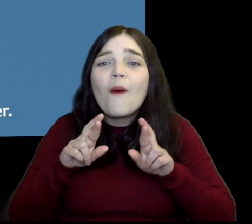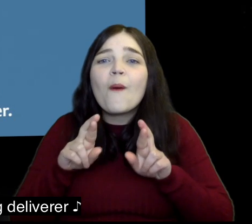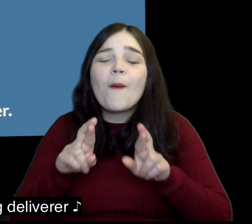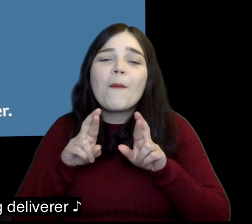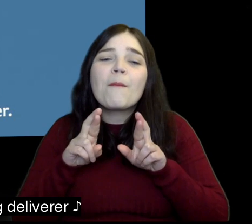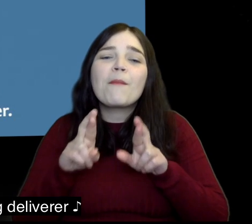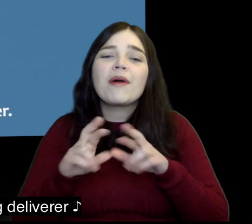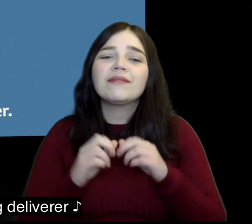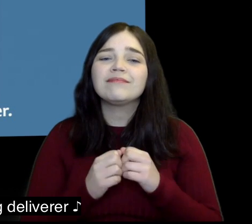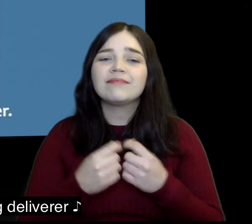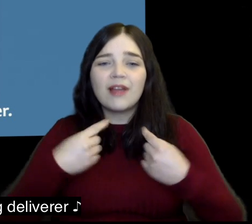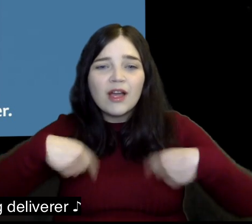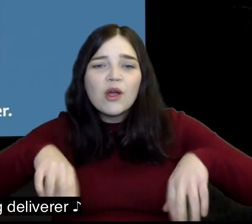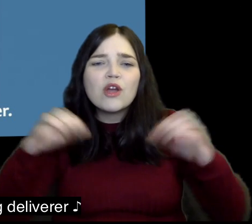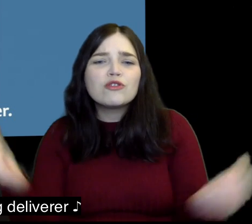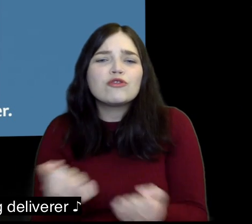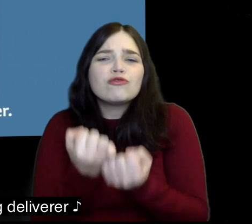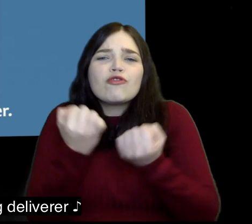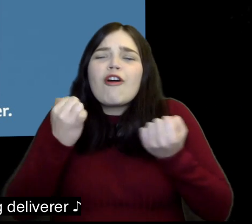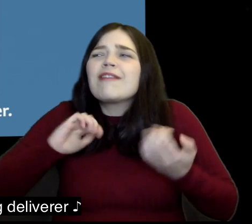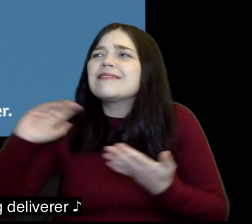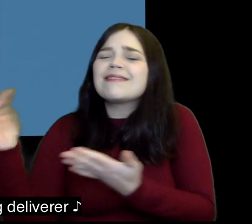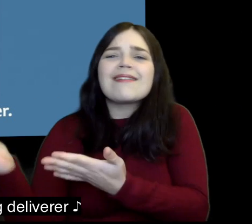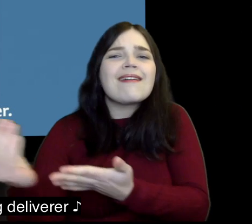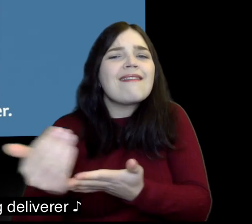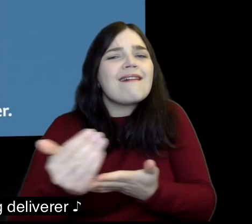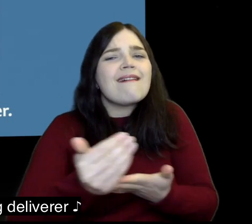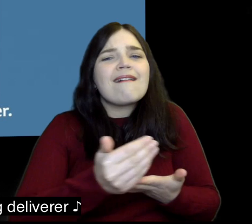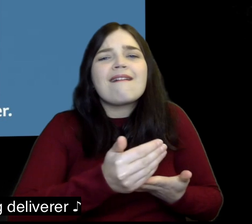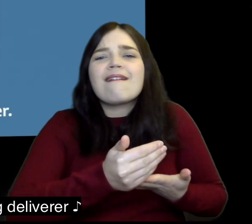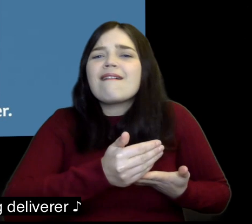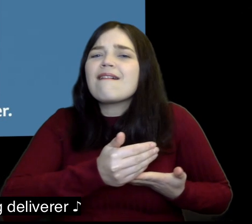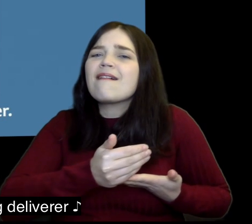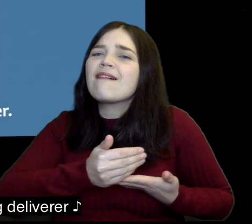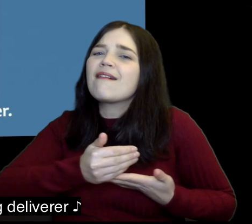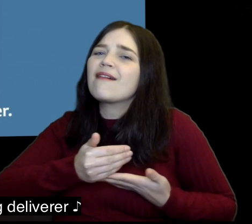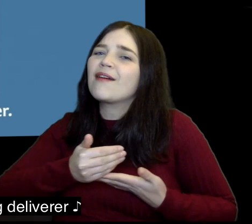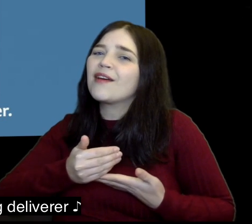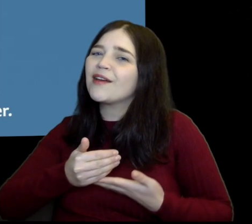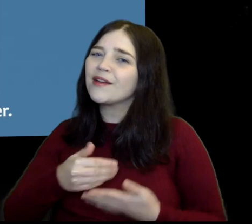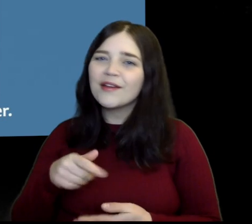I hope I'm a strong